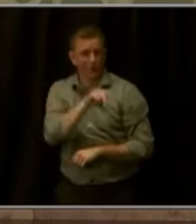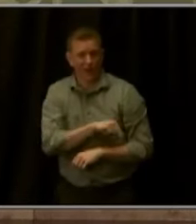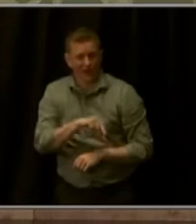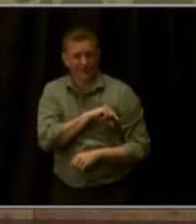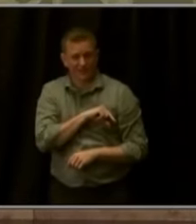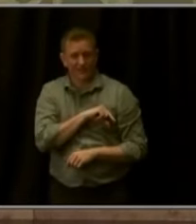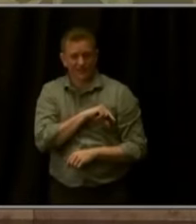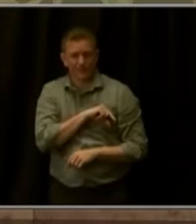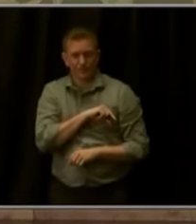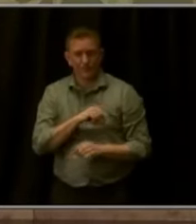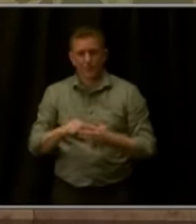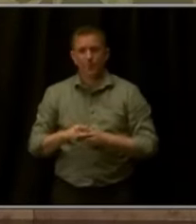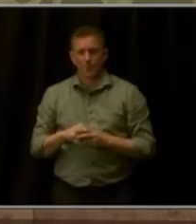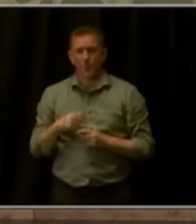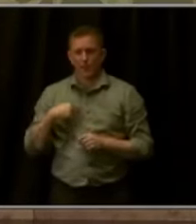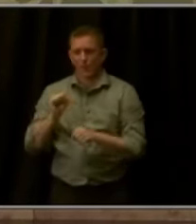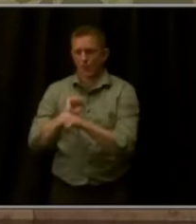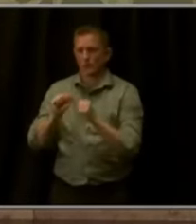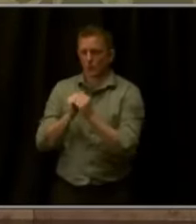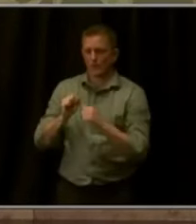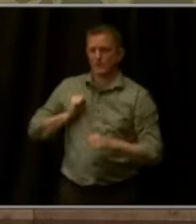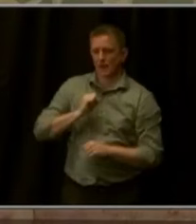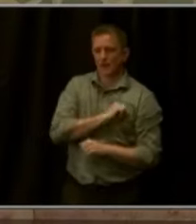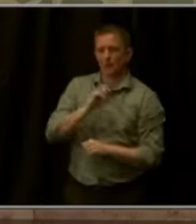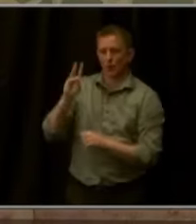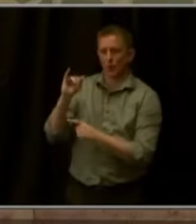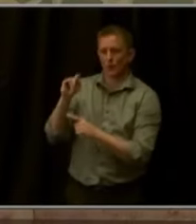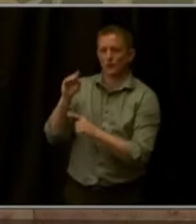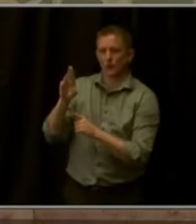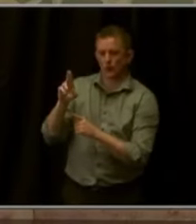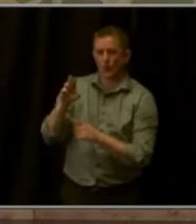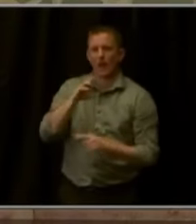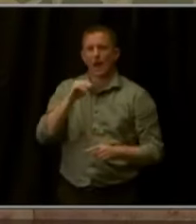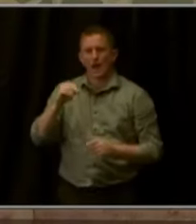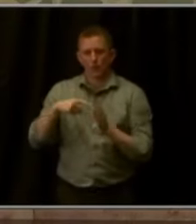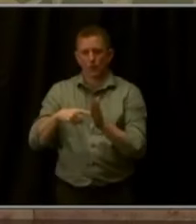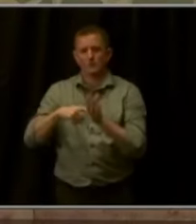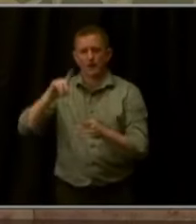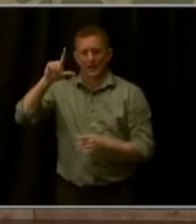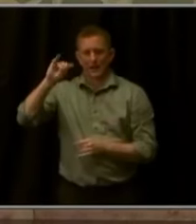Winter and Representative Lindstadt on legislation to get it done.